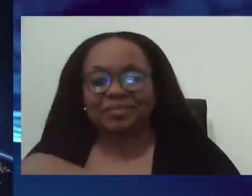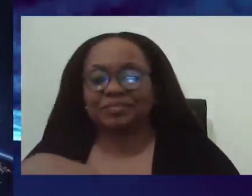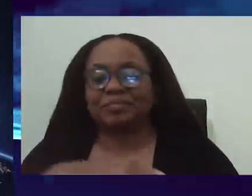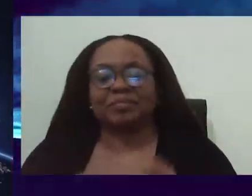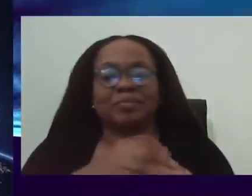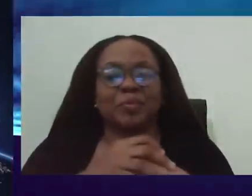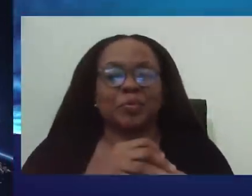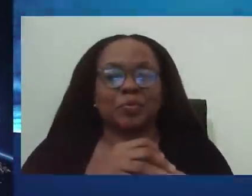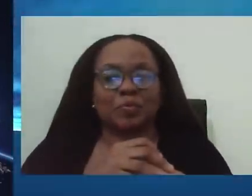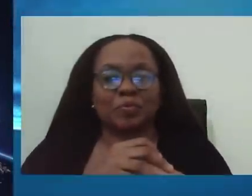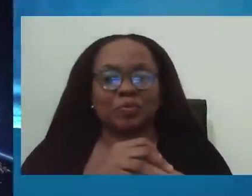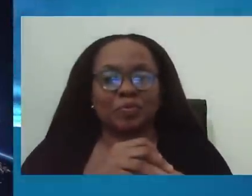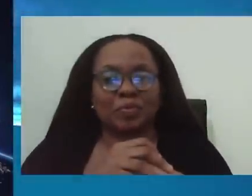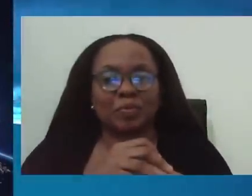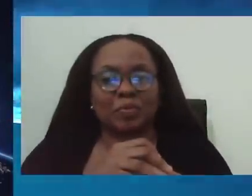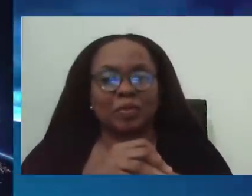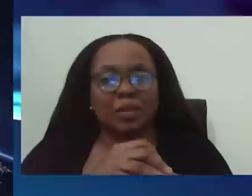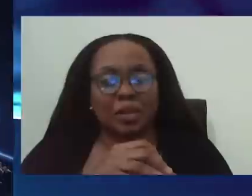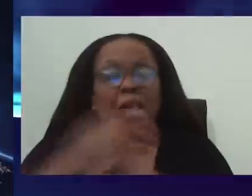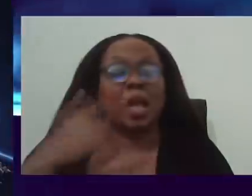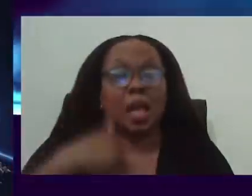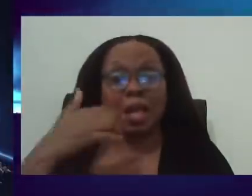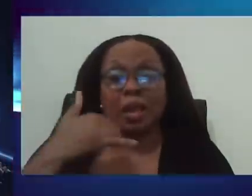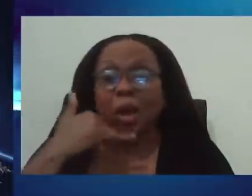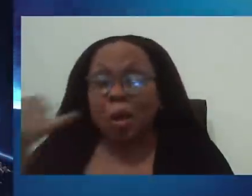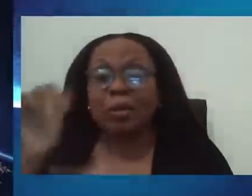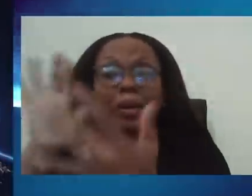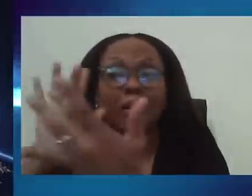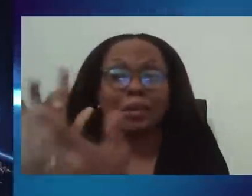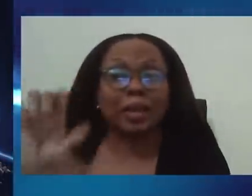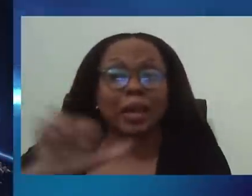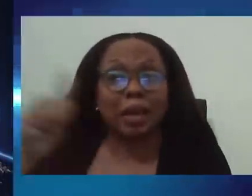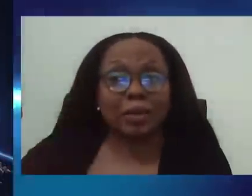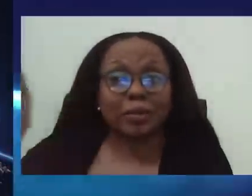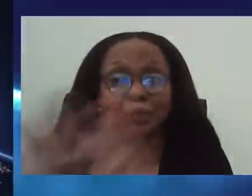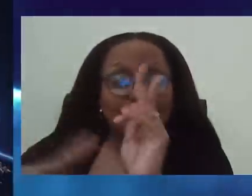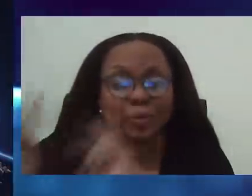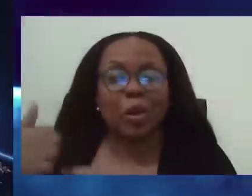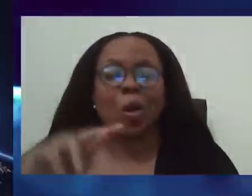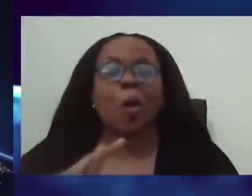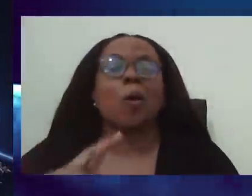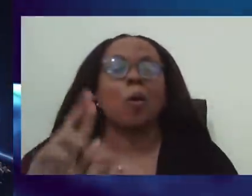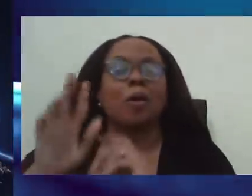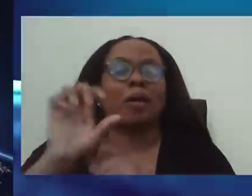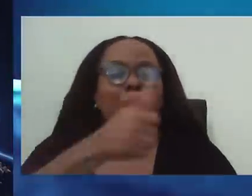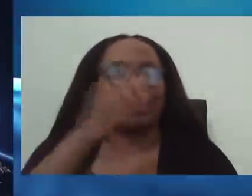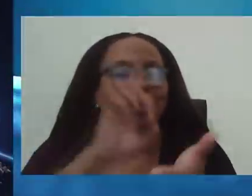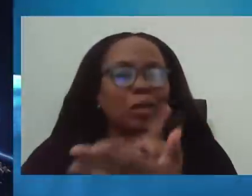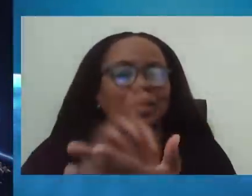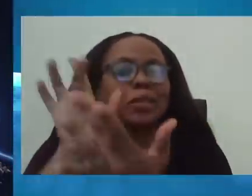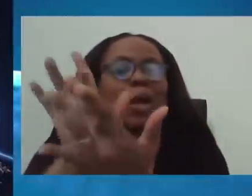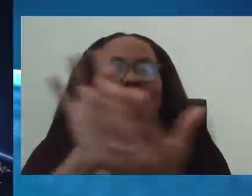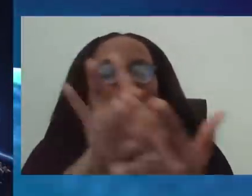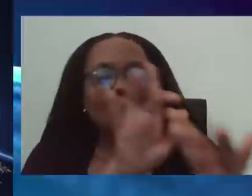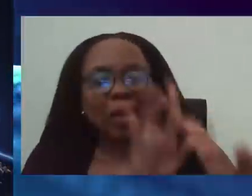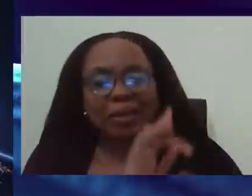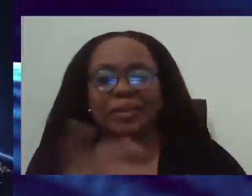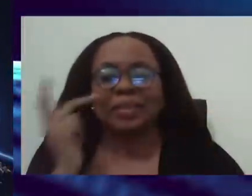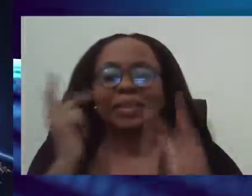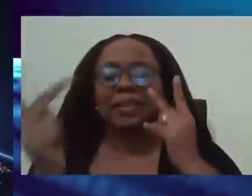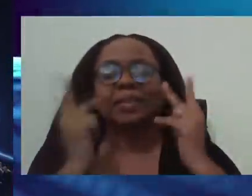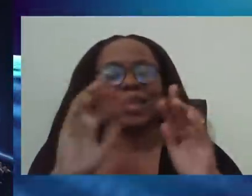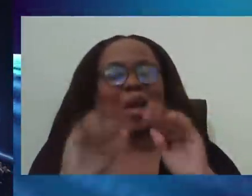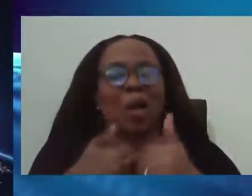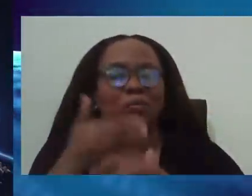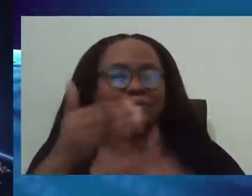has followed up with some of these persons, along with other members on our team, to really try to ascertain where you are in the entire process